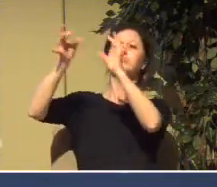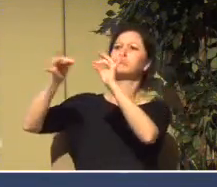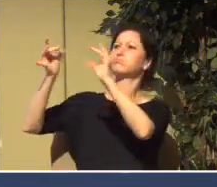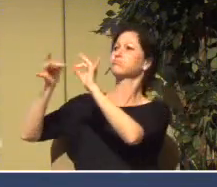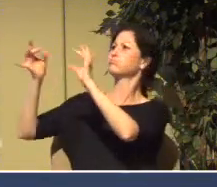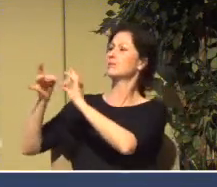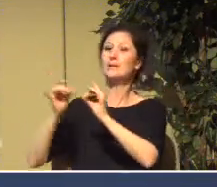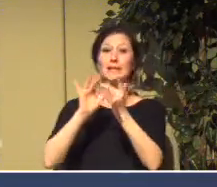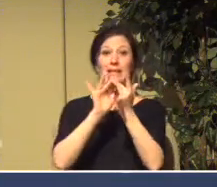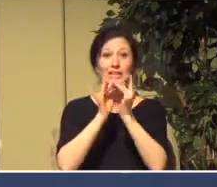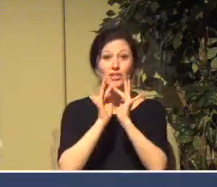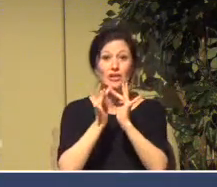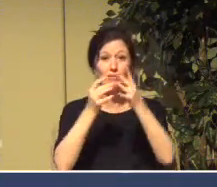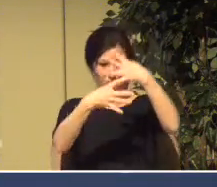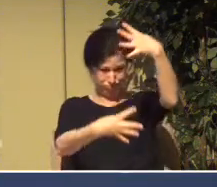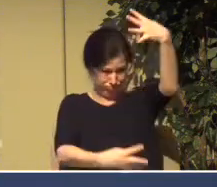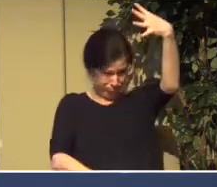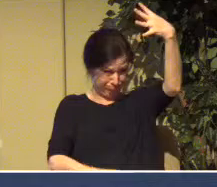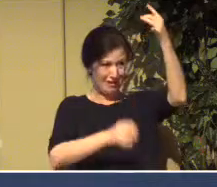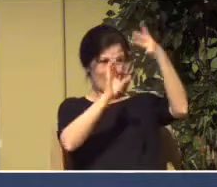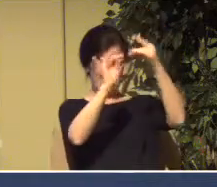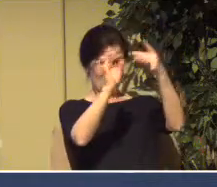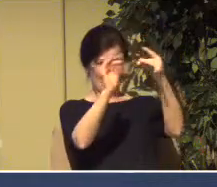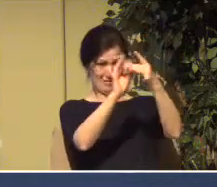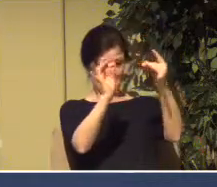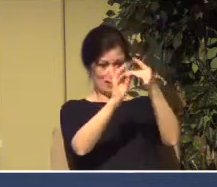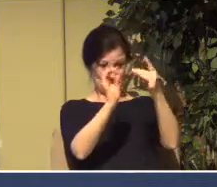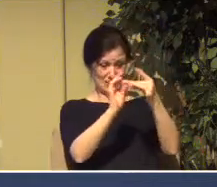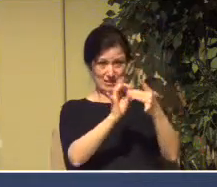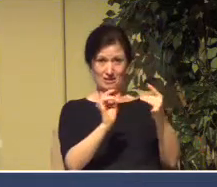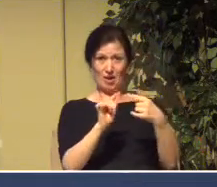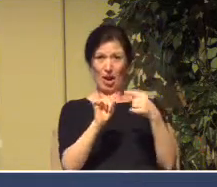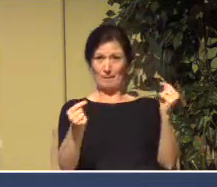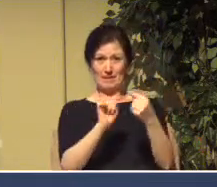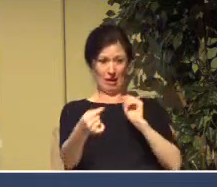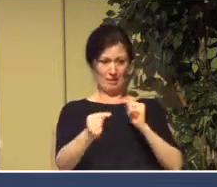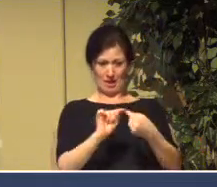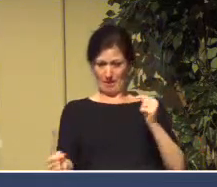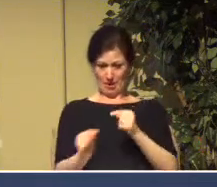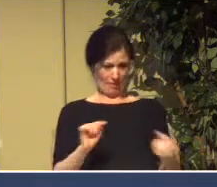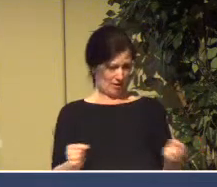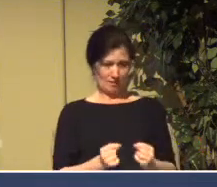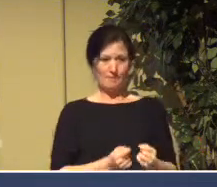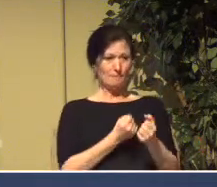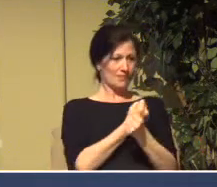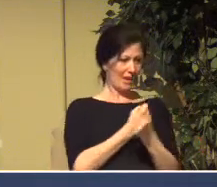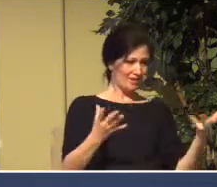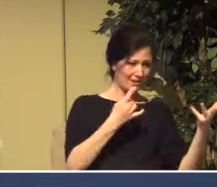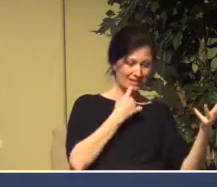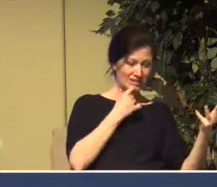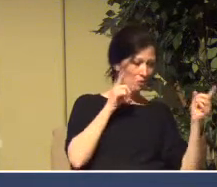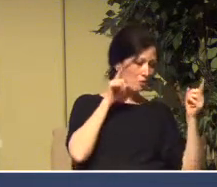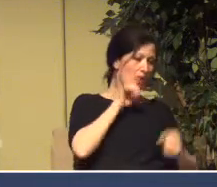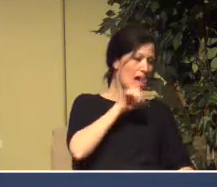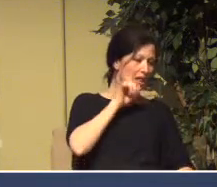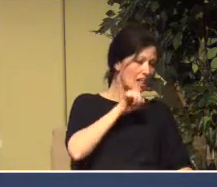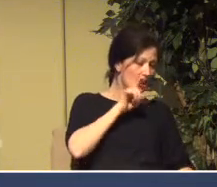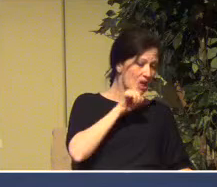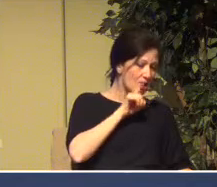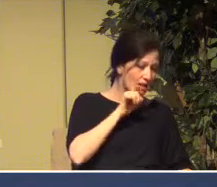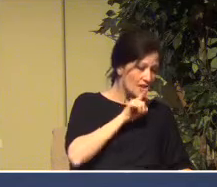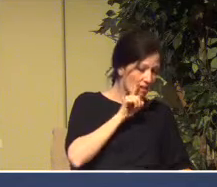is full of voices, contradictory voices, contradictory advice, people who will say everything's just a conspiracy, the coronavirus is